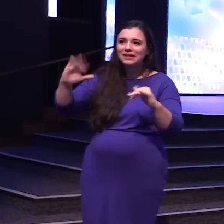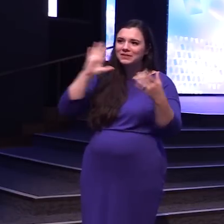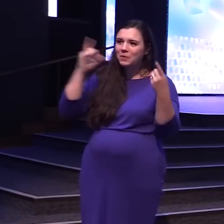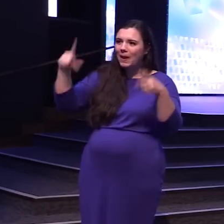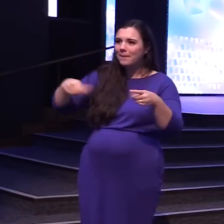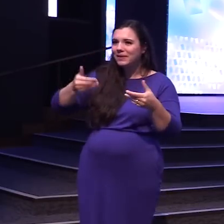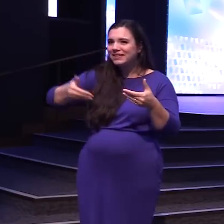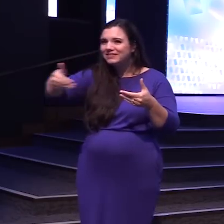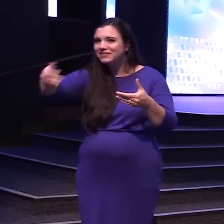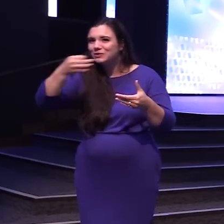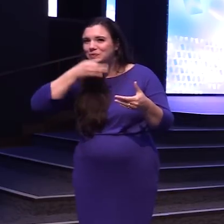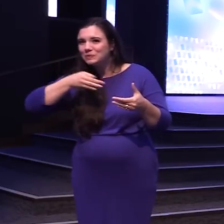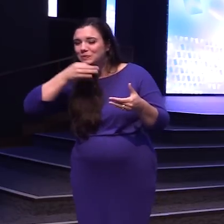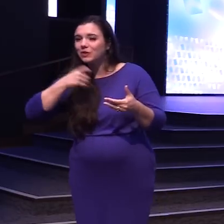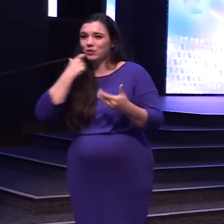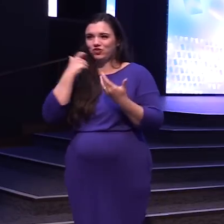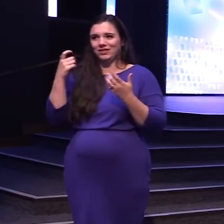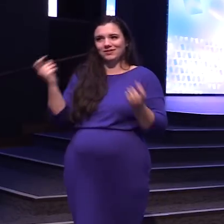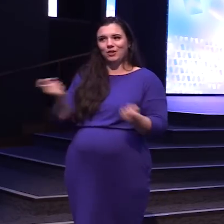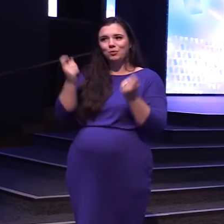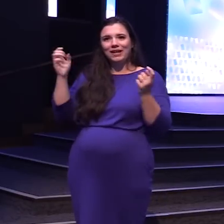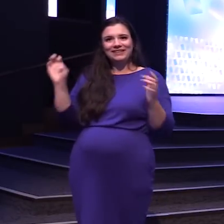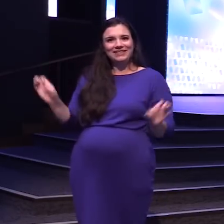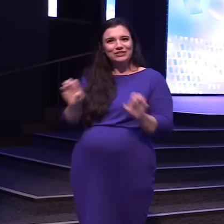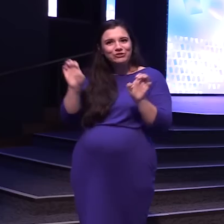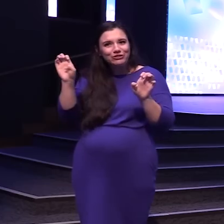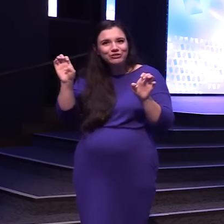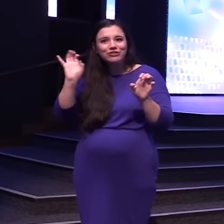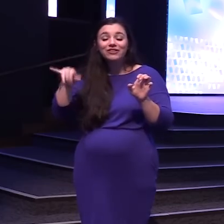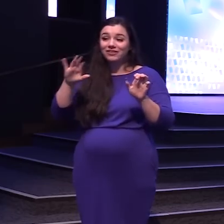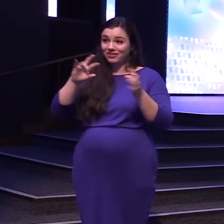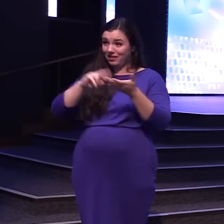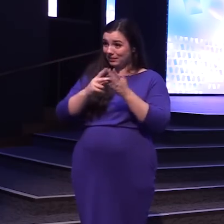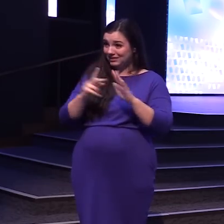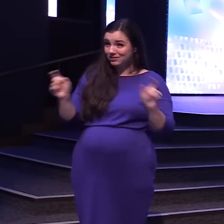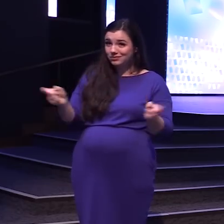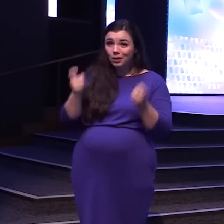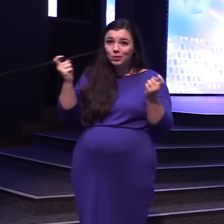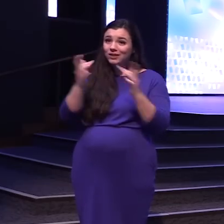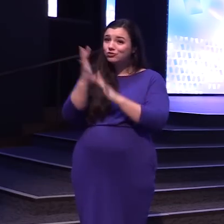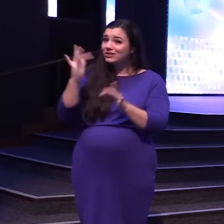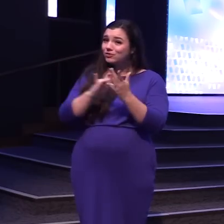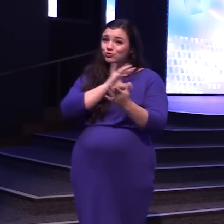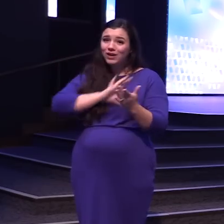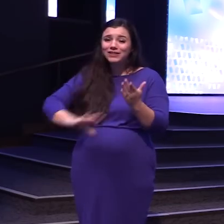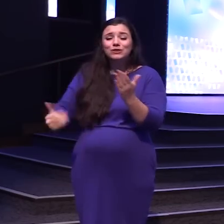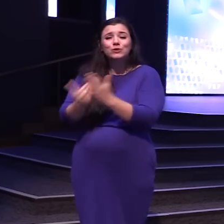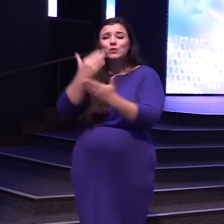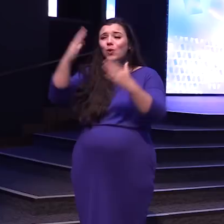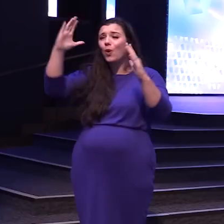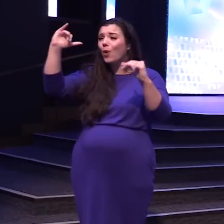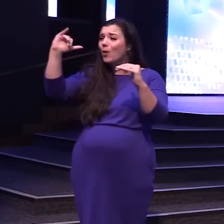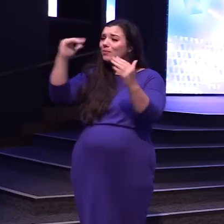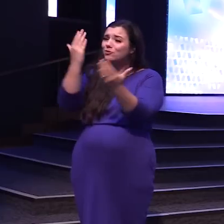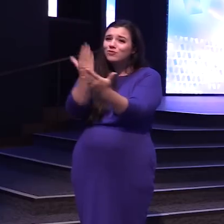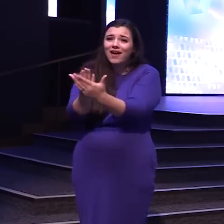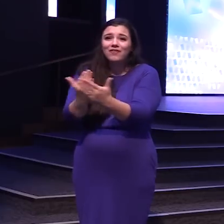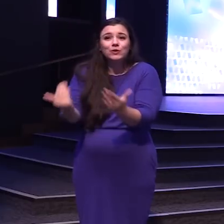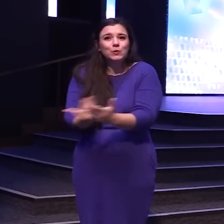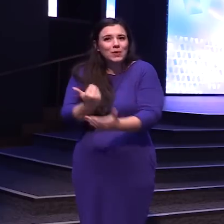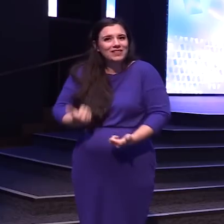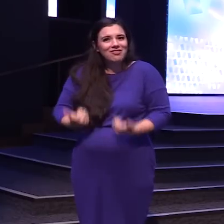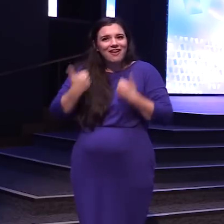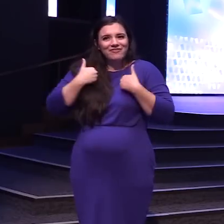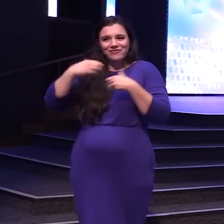We just celebrated Easter Which is the celebration of Jesus Christ Our new hope Our new life